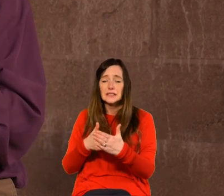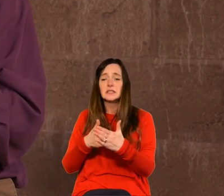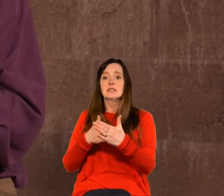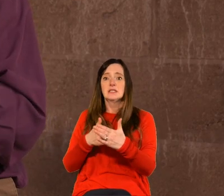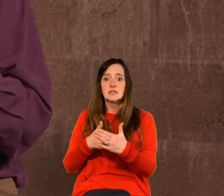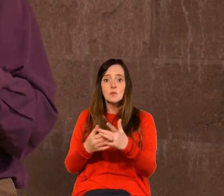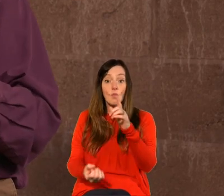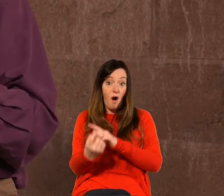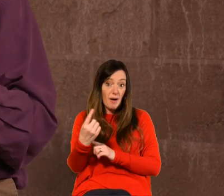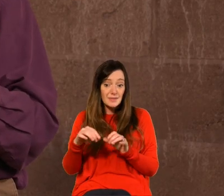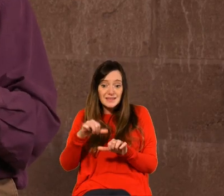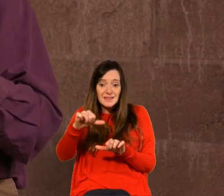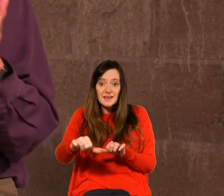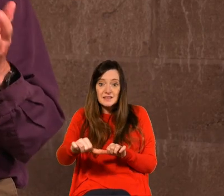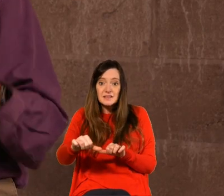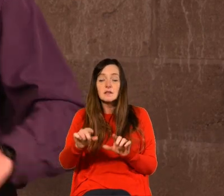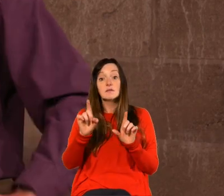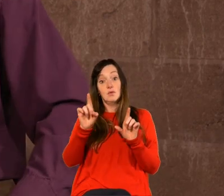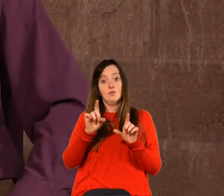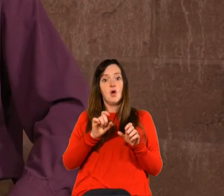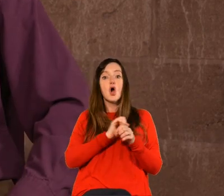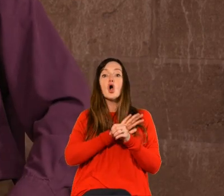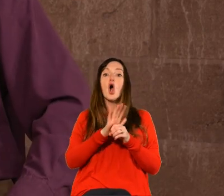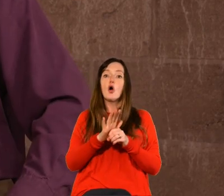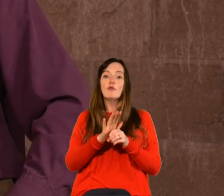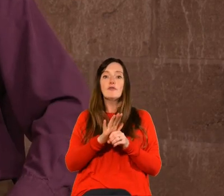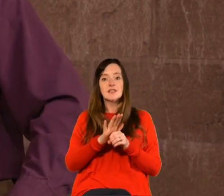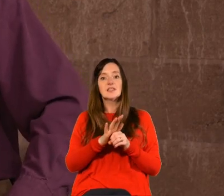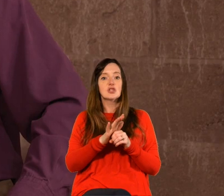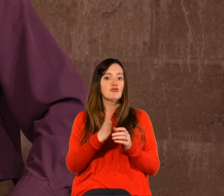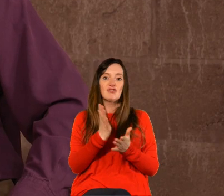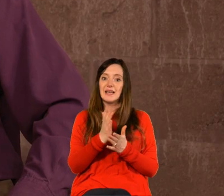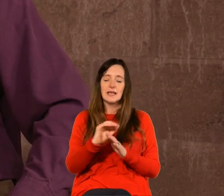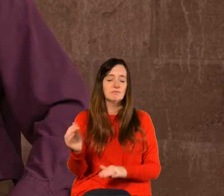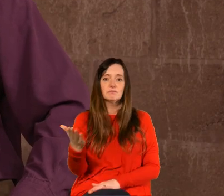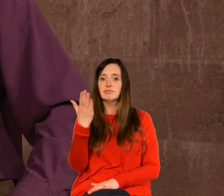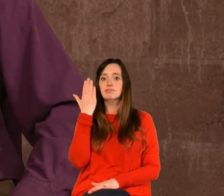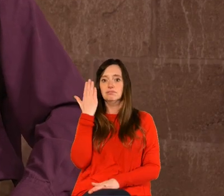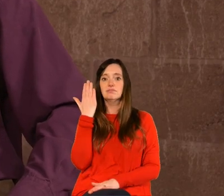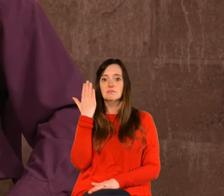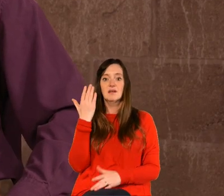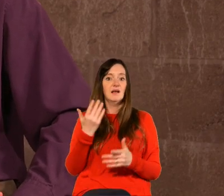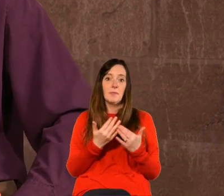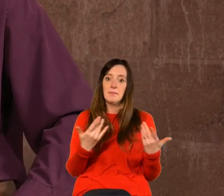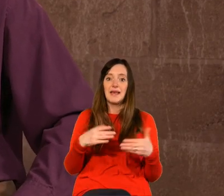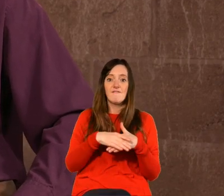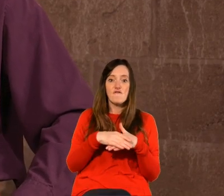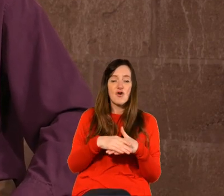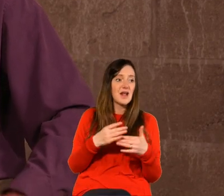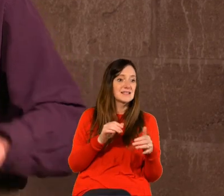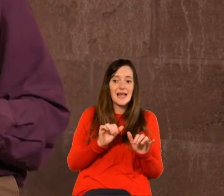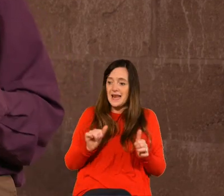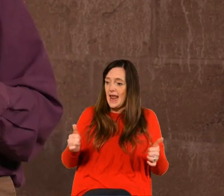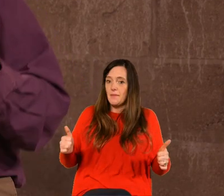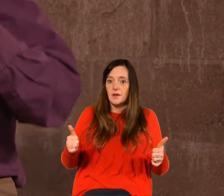interesting things is covet 19 and the pandemic has brought that more to the fore for many people i have many friends and and neighbors and